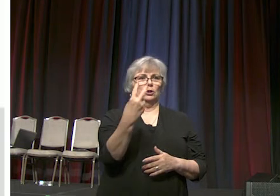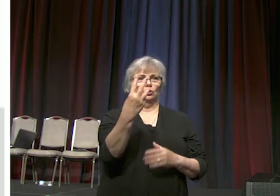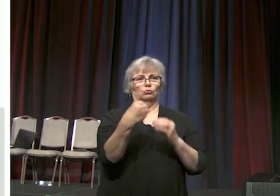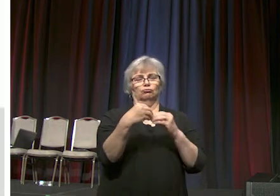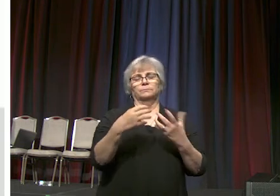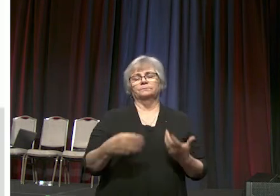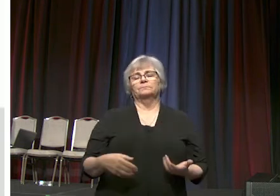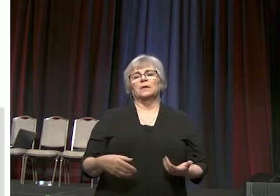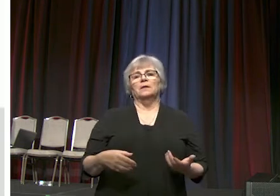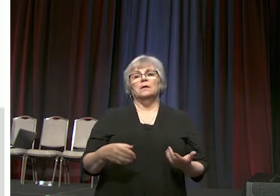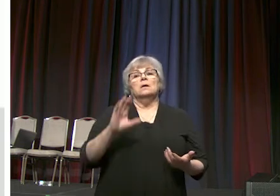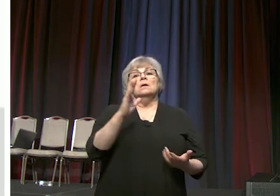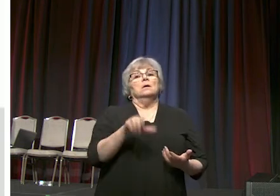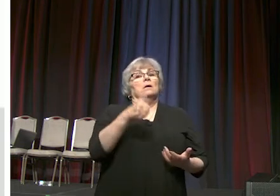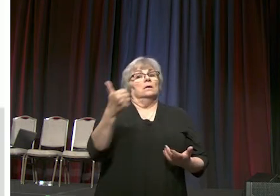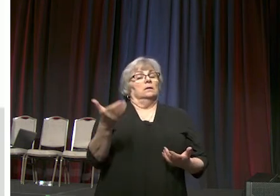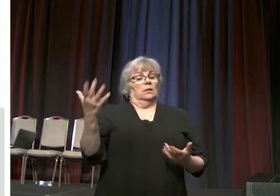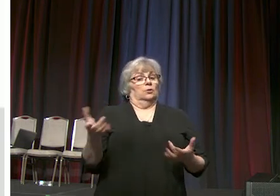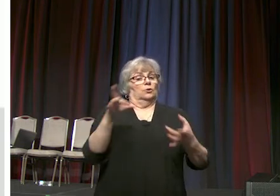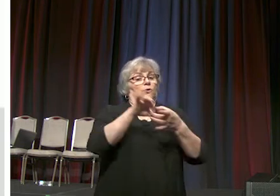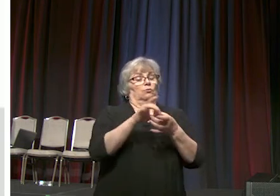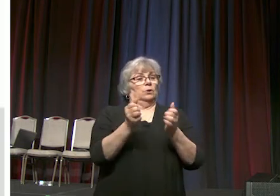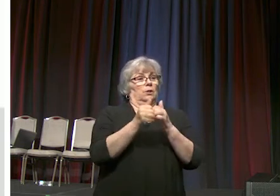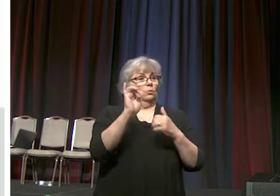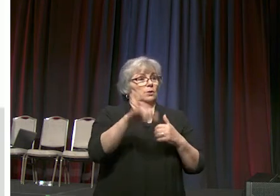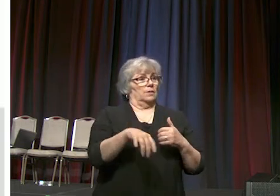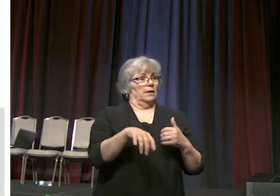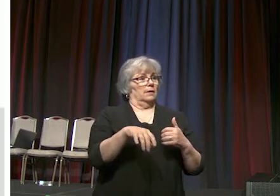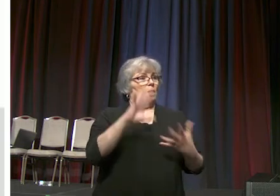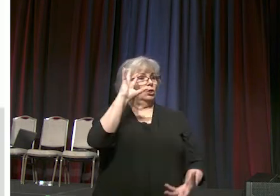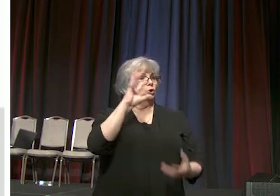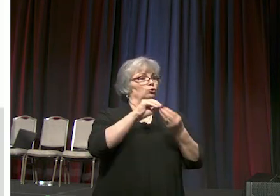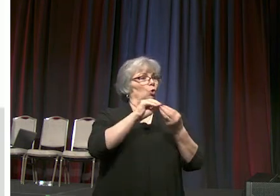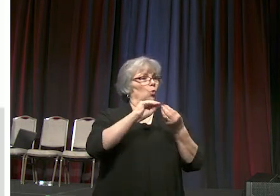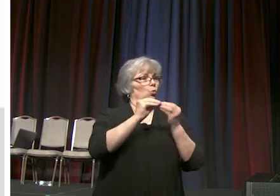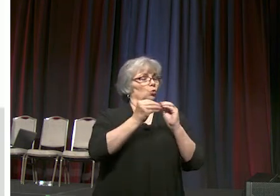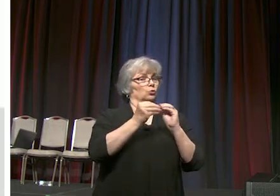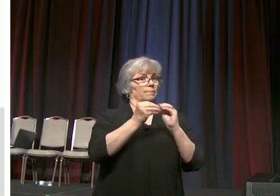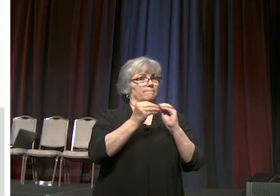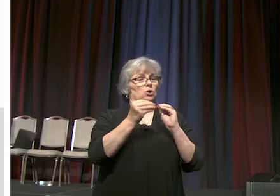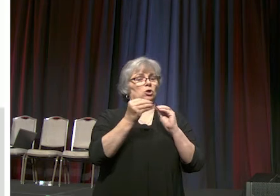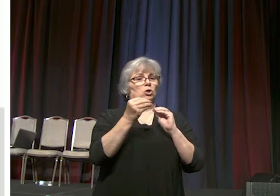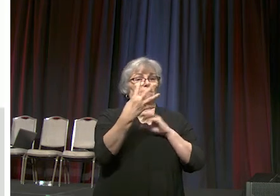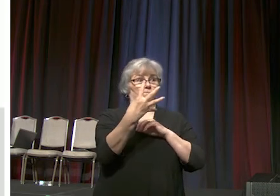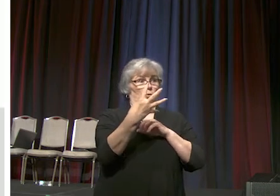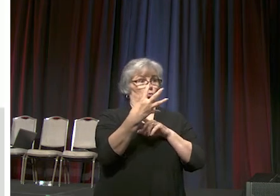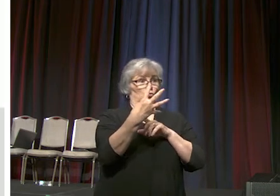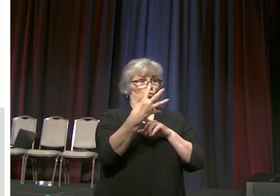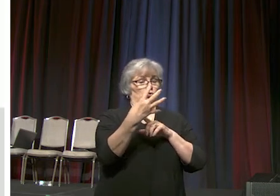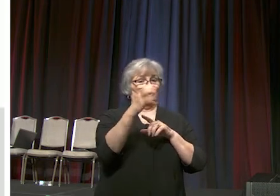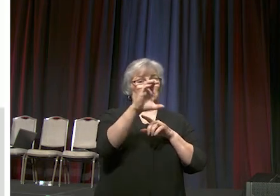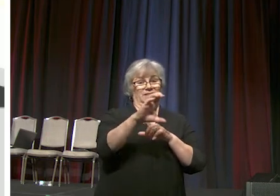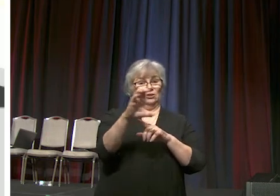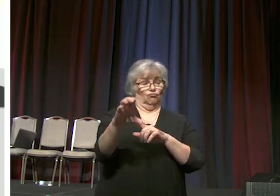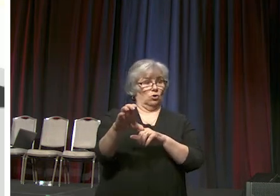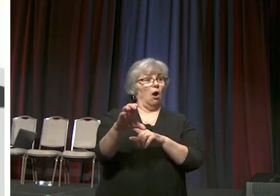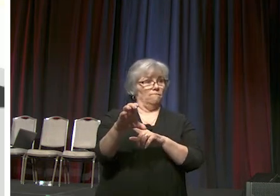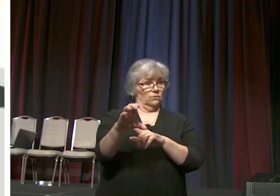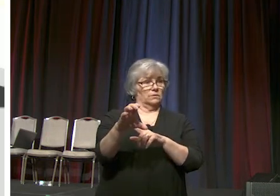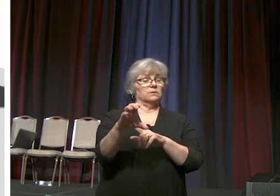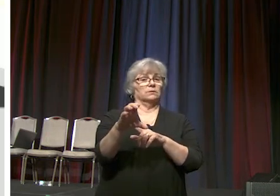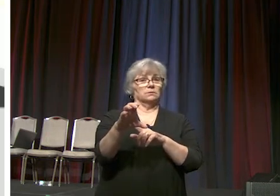in regard to this is that the total number uh that a total of four central conferences